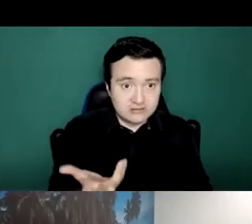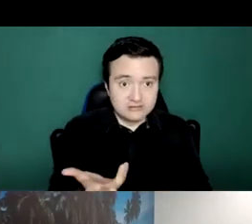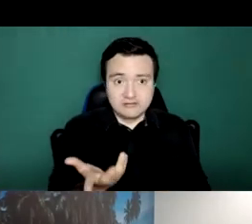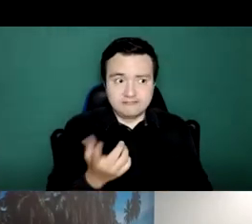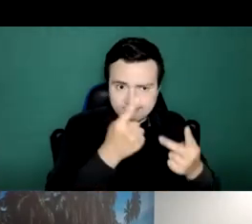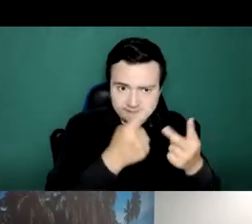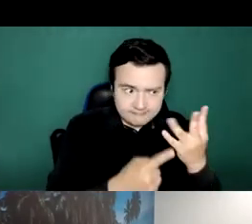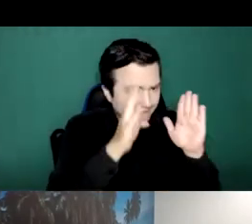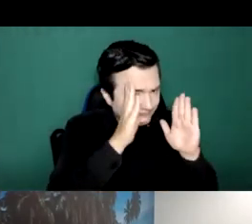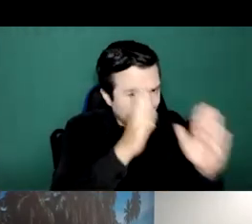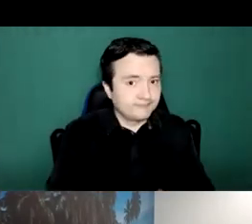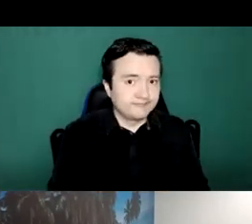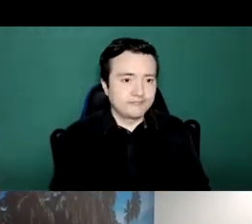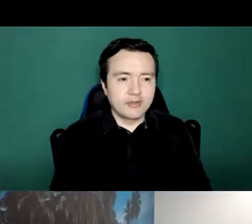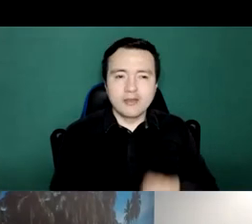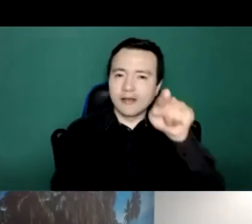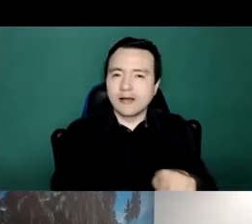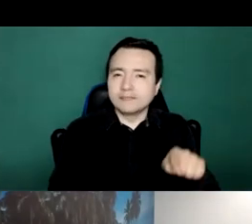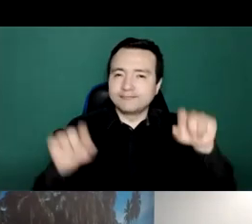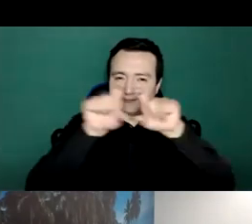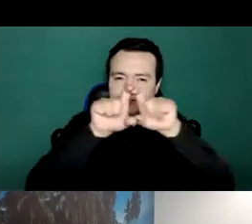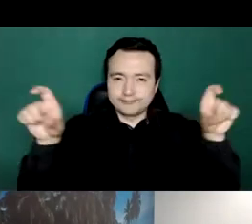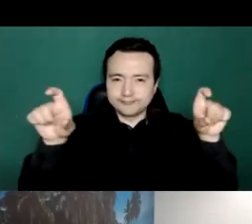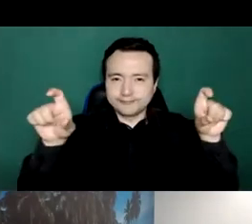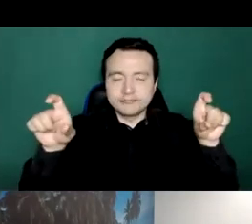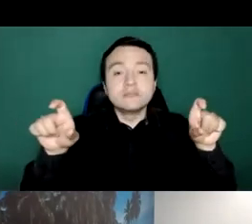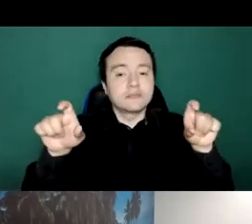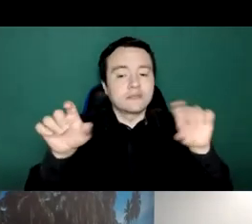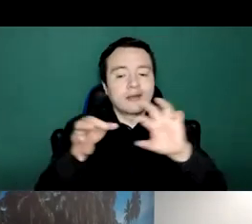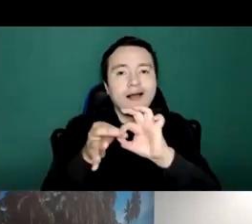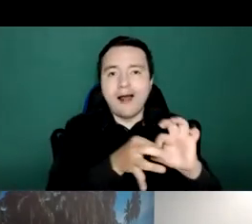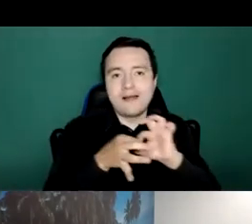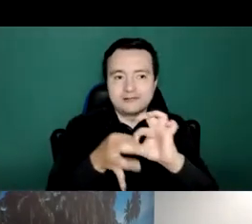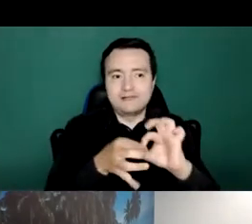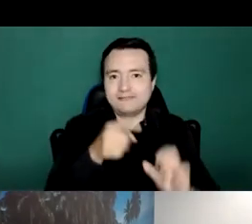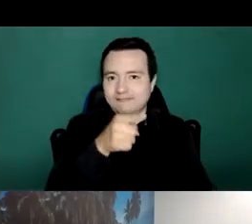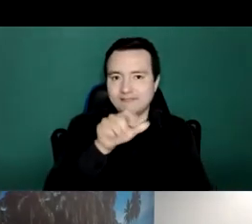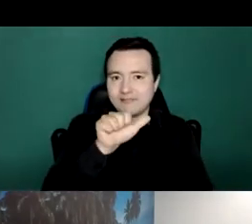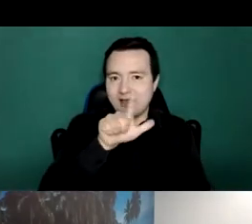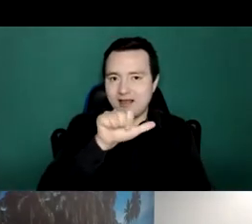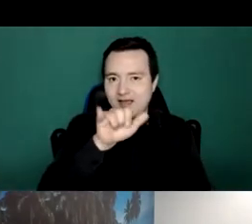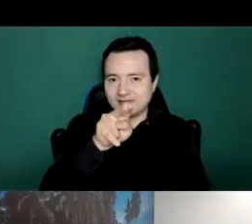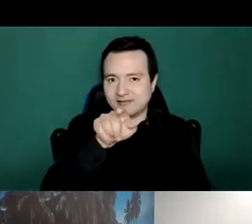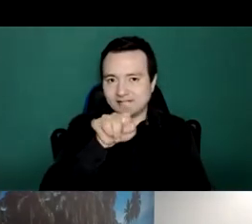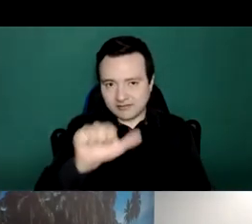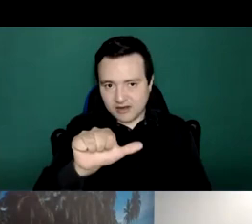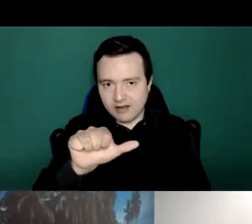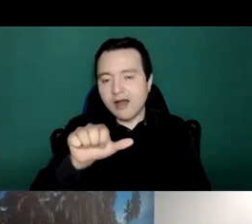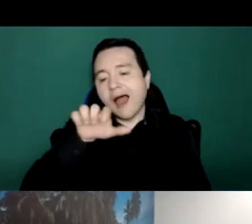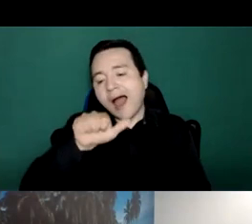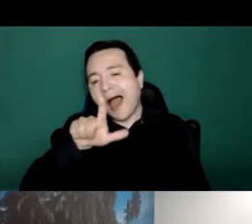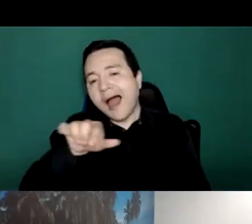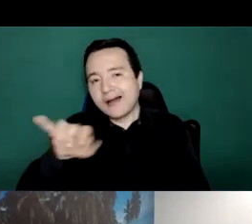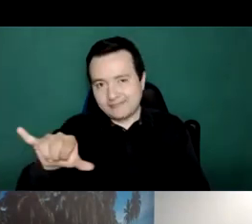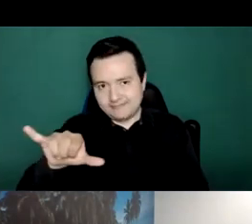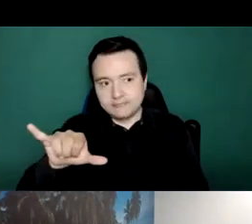now the minister also uh raised the matter of partnerships in